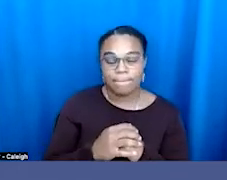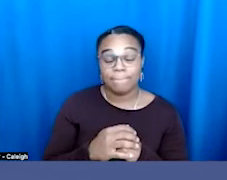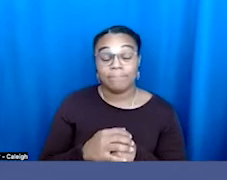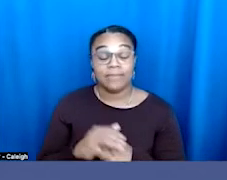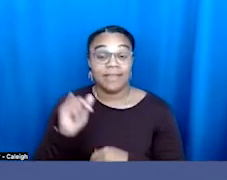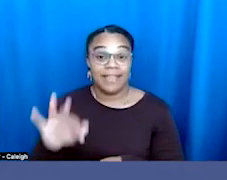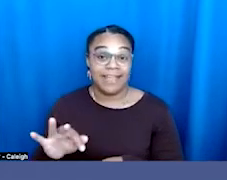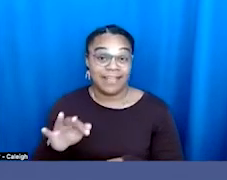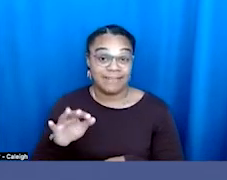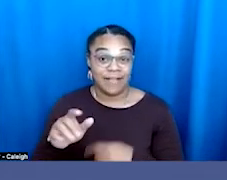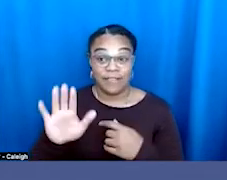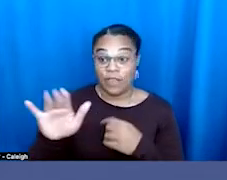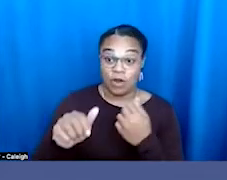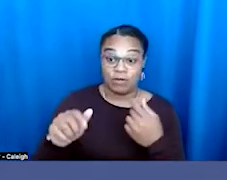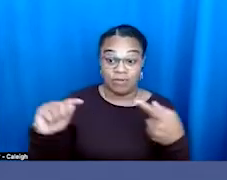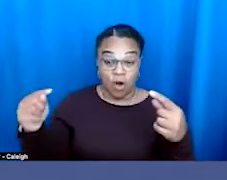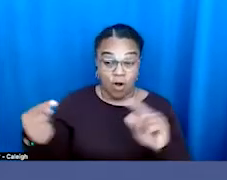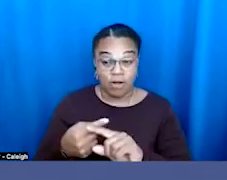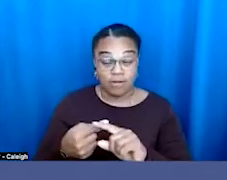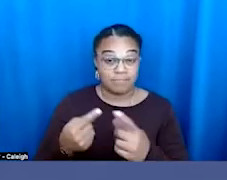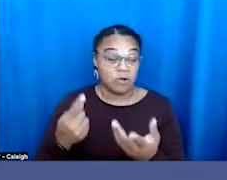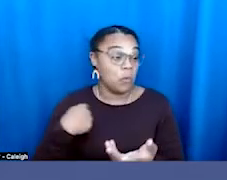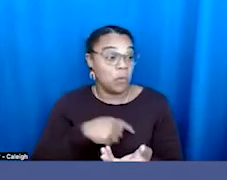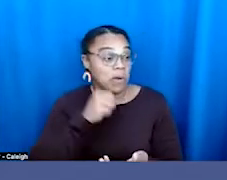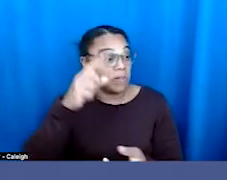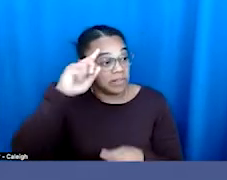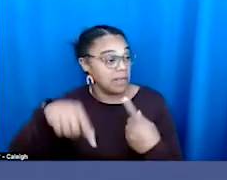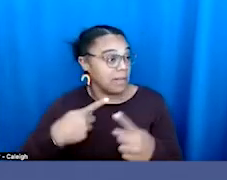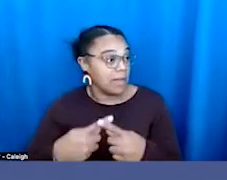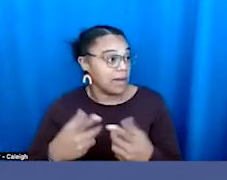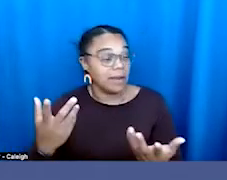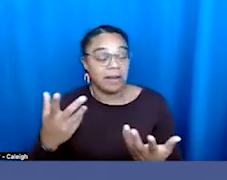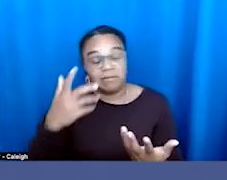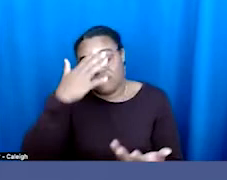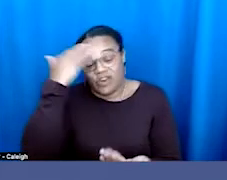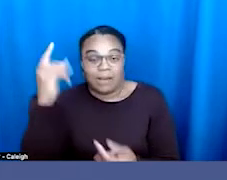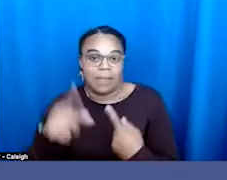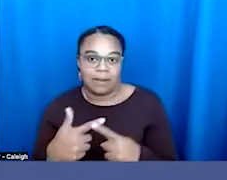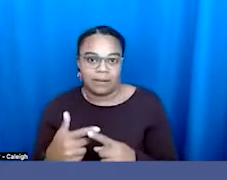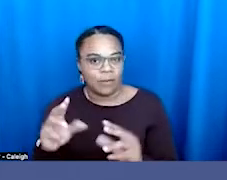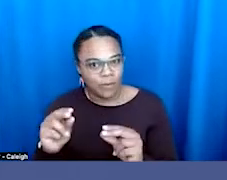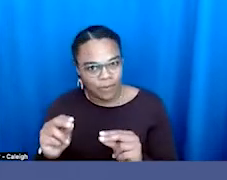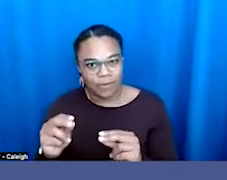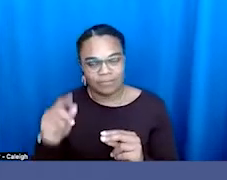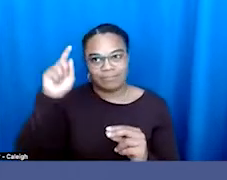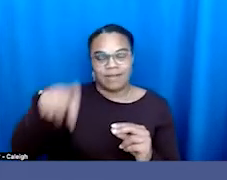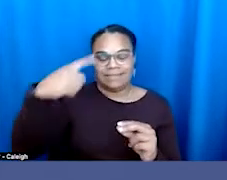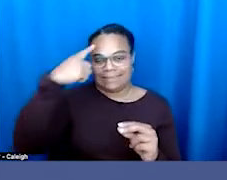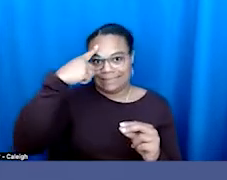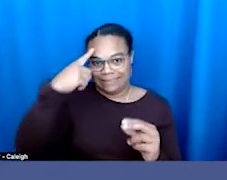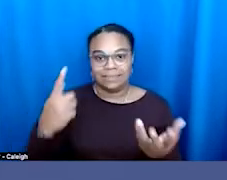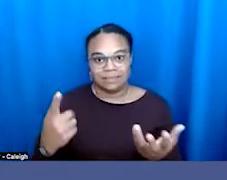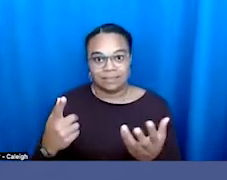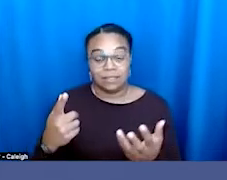is out of sight, it can be out of mind. And we have to change that dynamic. Like, here's the biggest success. Students are organizing in